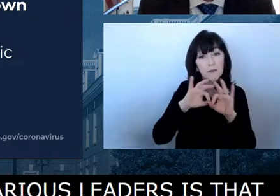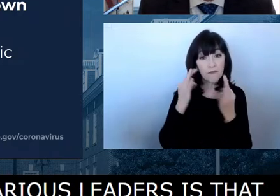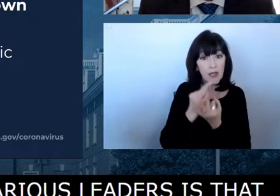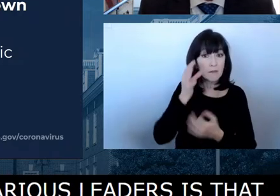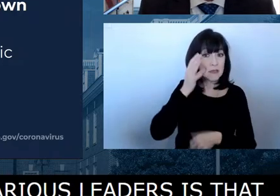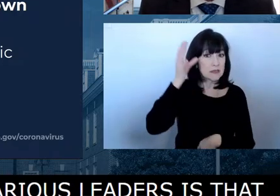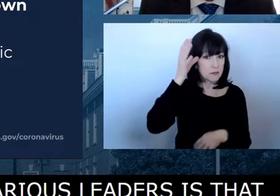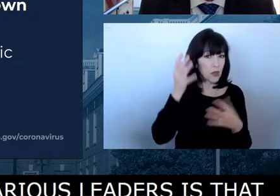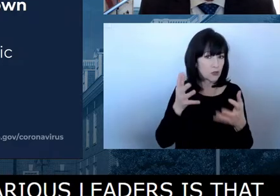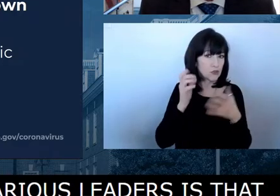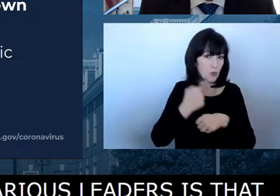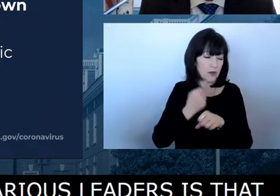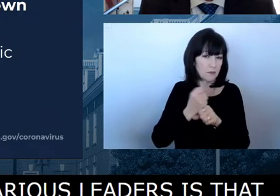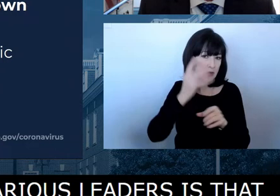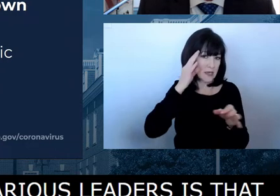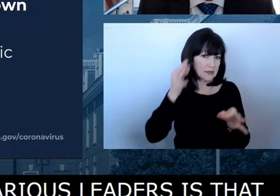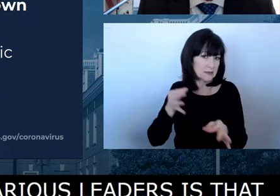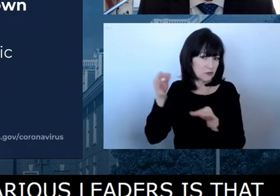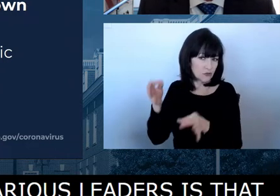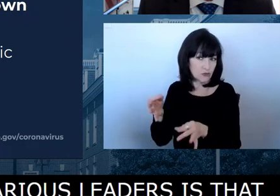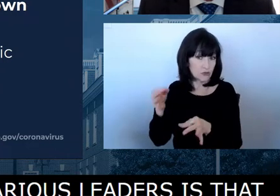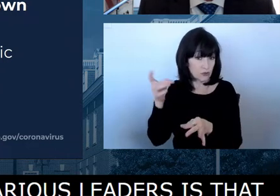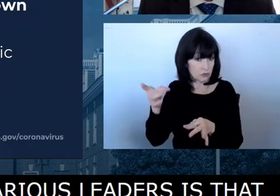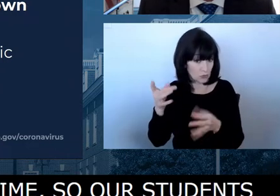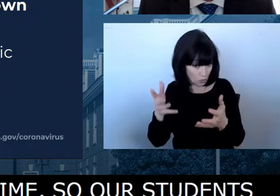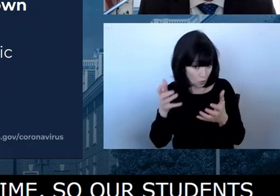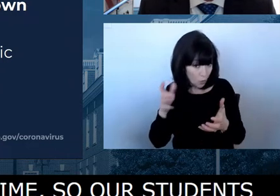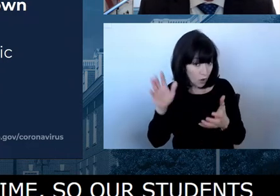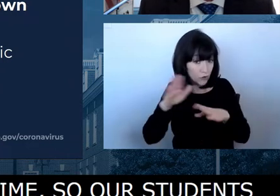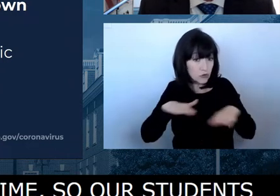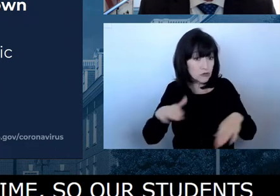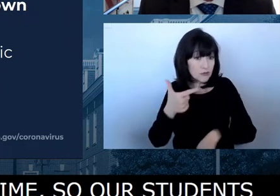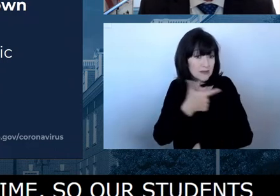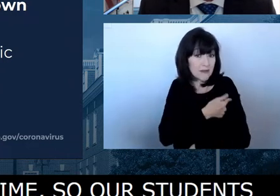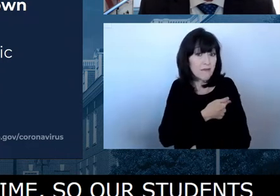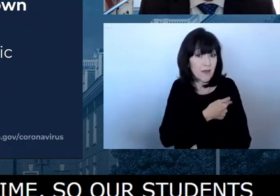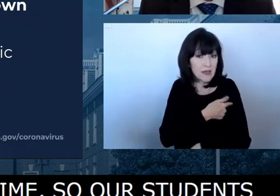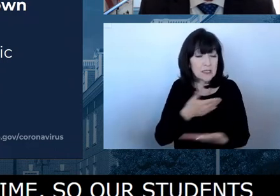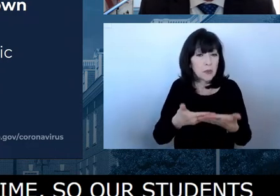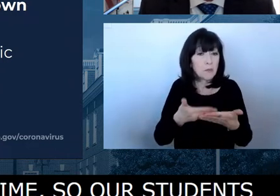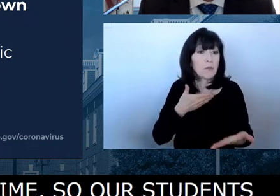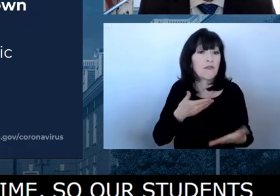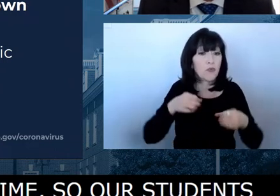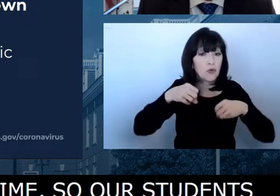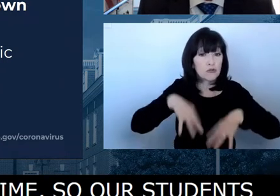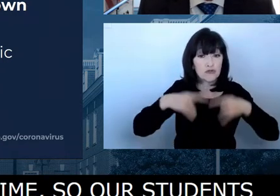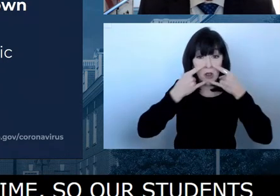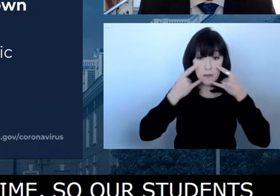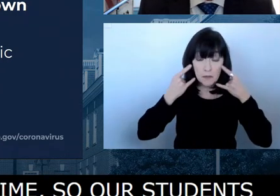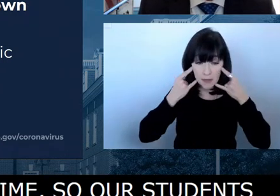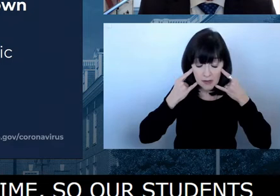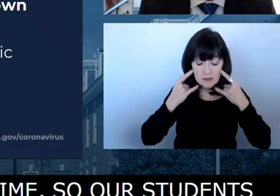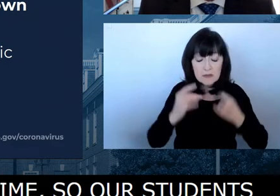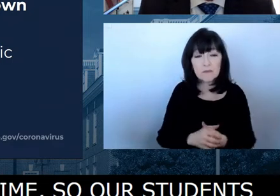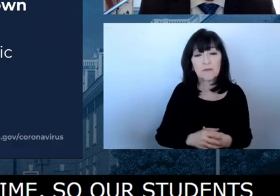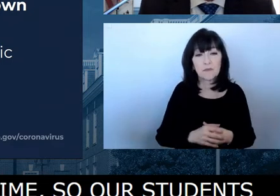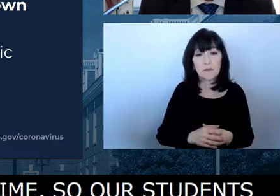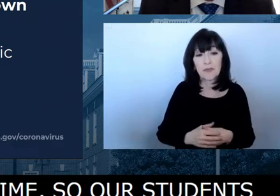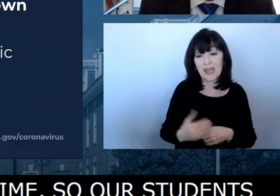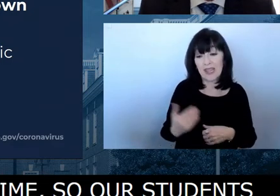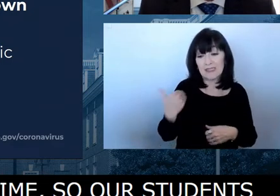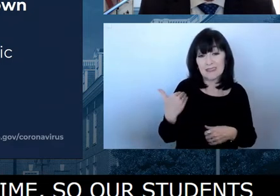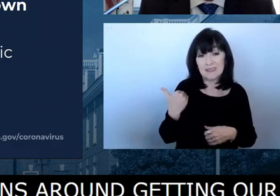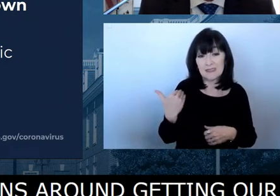students vaccinated. The governor and secretary McGarrick covered some recent events. Um, this past